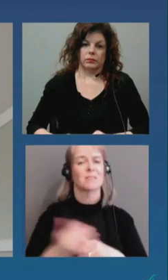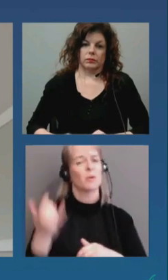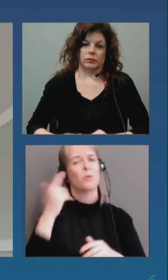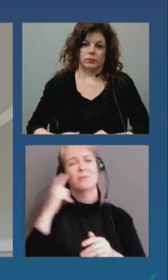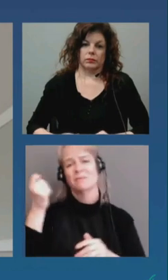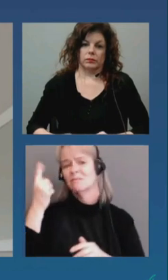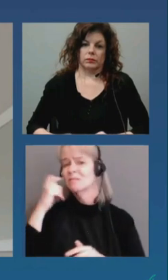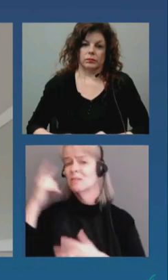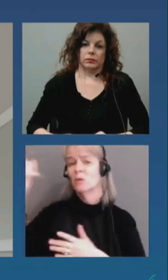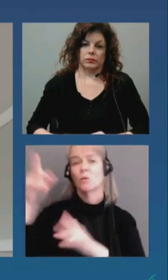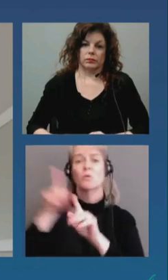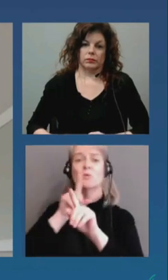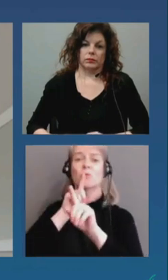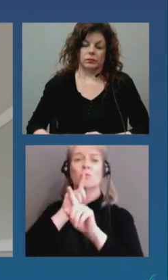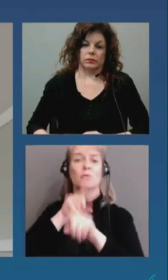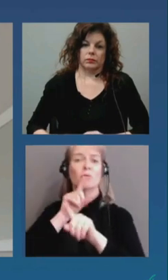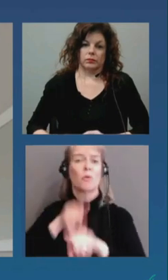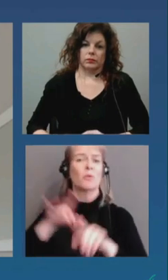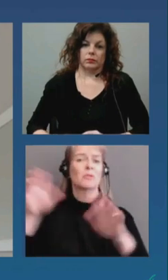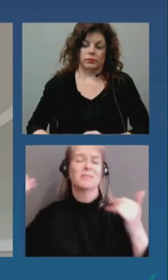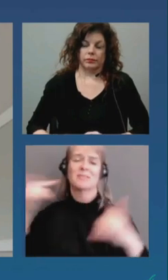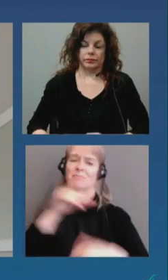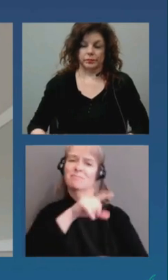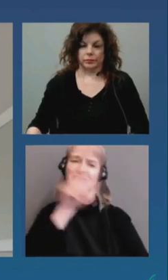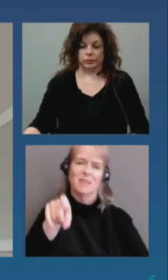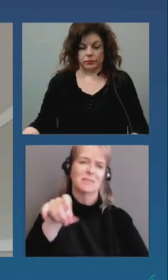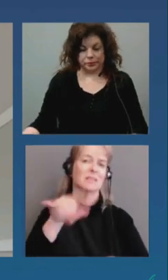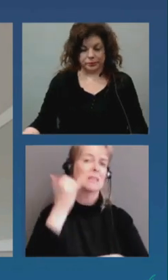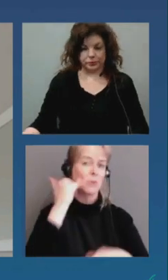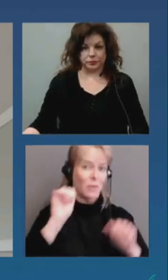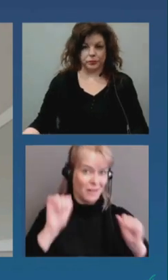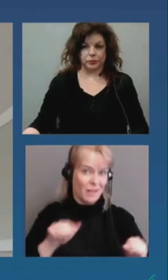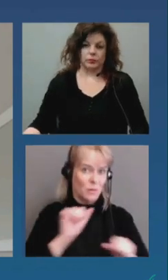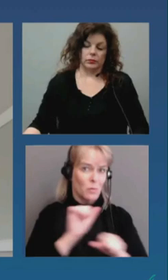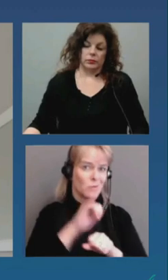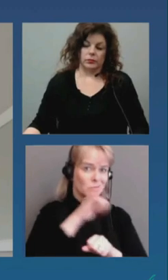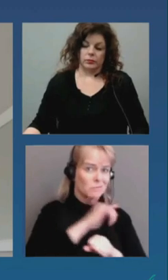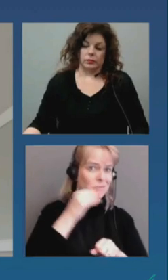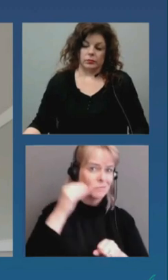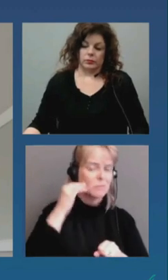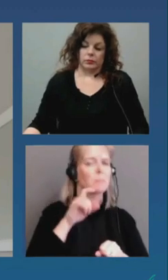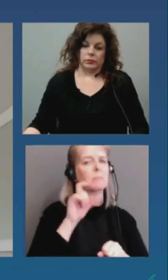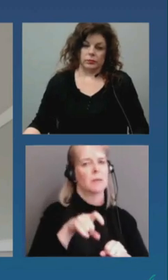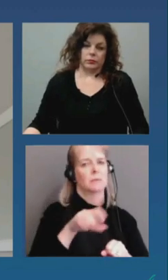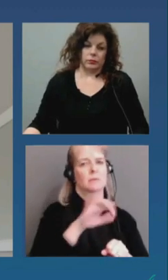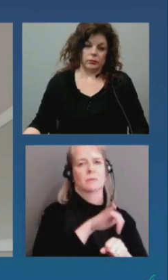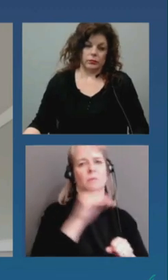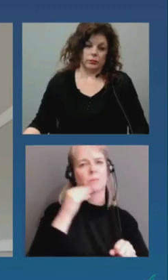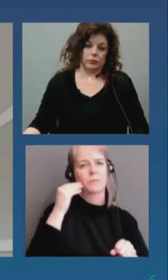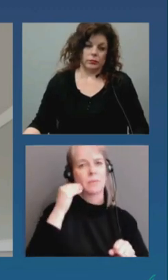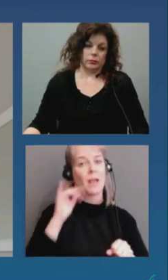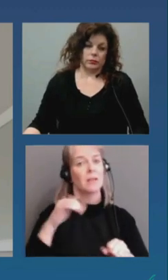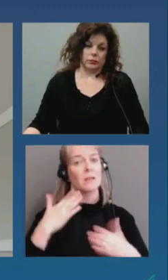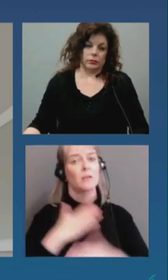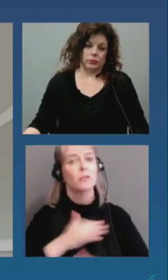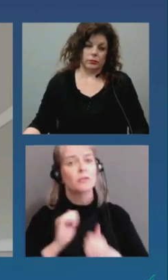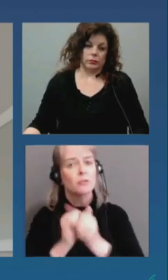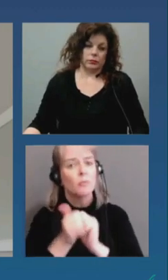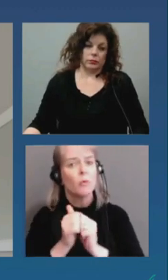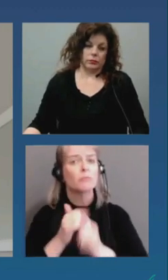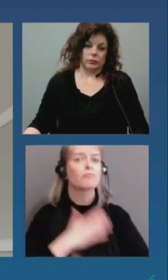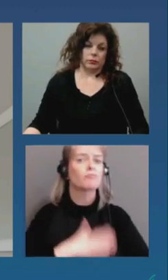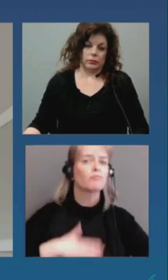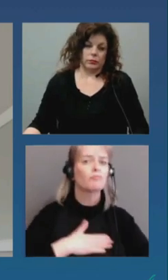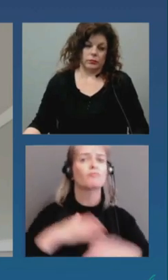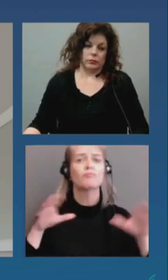And sports and recreation activities should be with members of one's household only. And where people